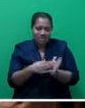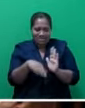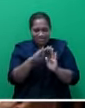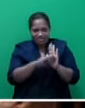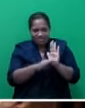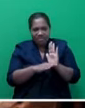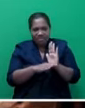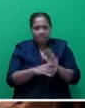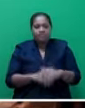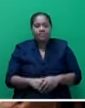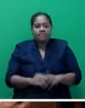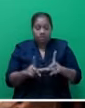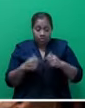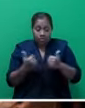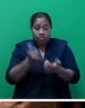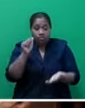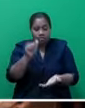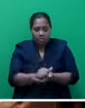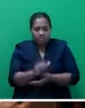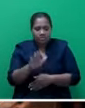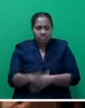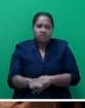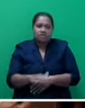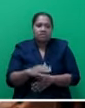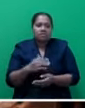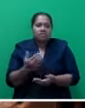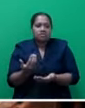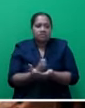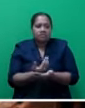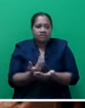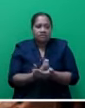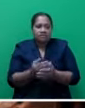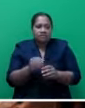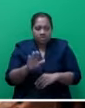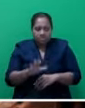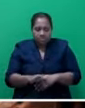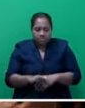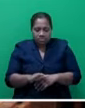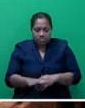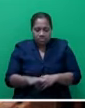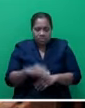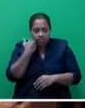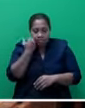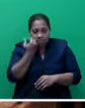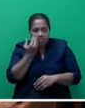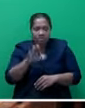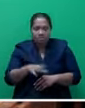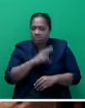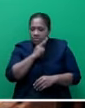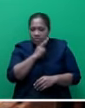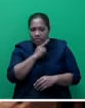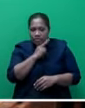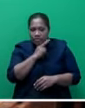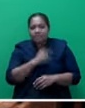the Convention on the Rights of the Child on the Sale of Children, Child Prostitution and Child Pornography. Again, I wish to